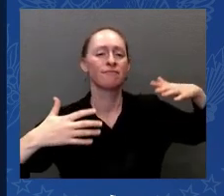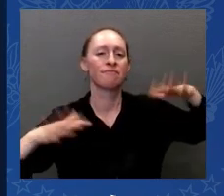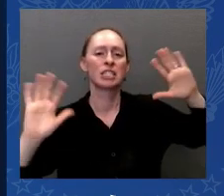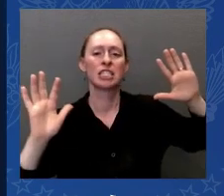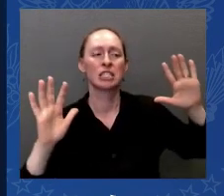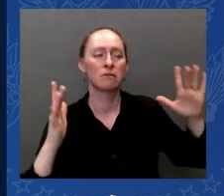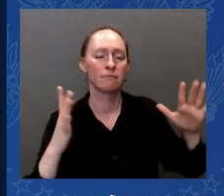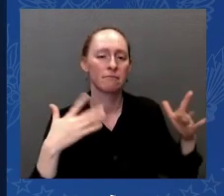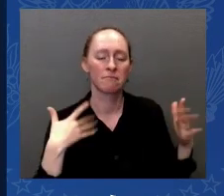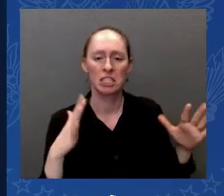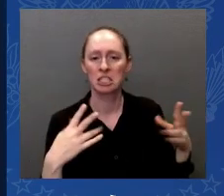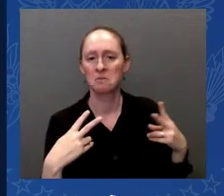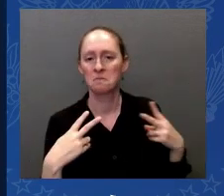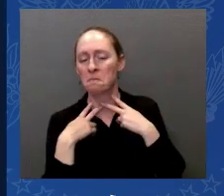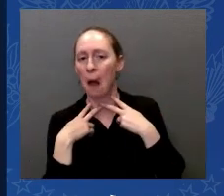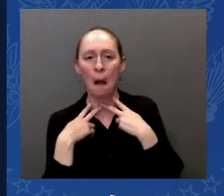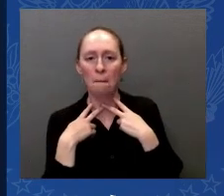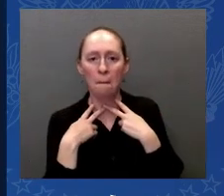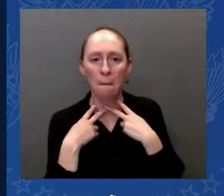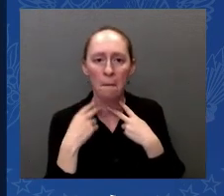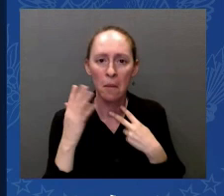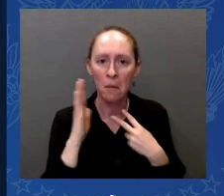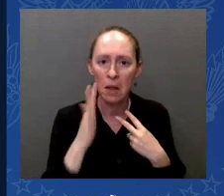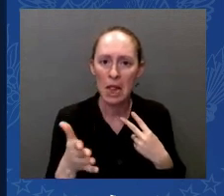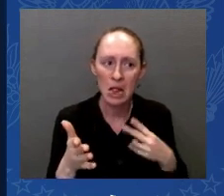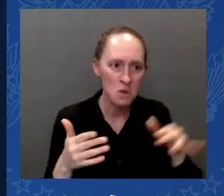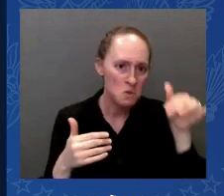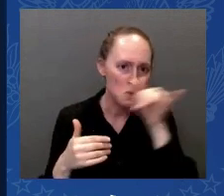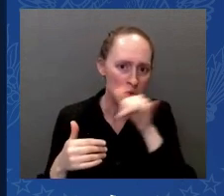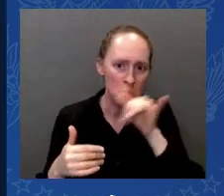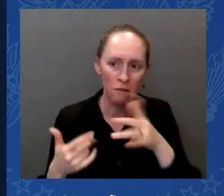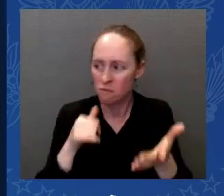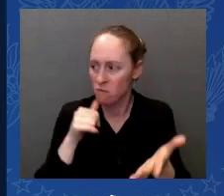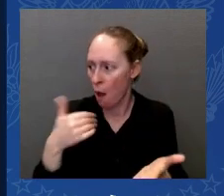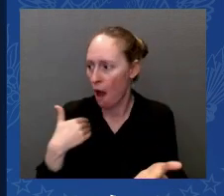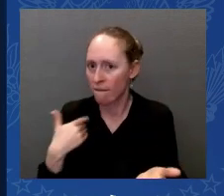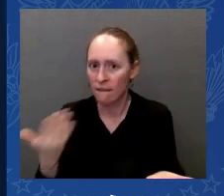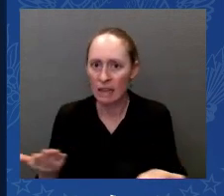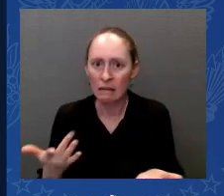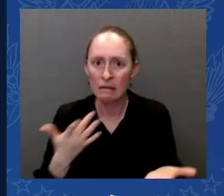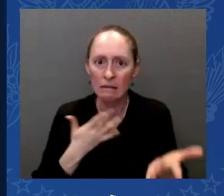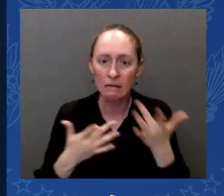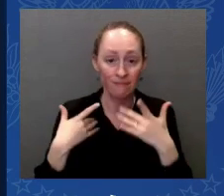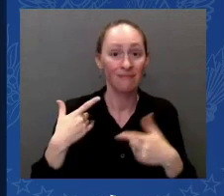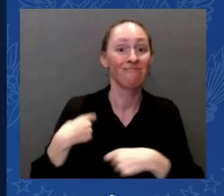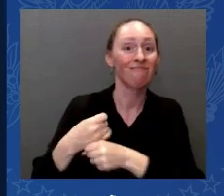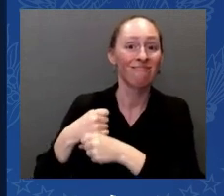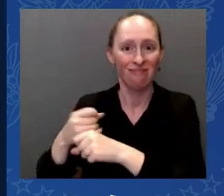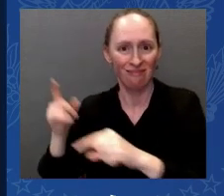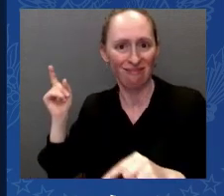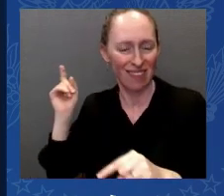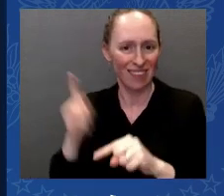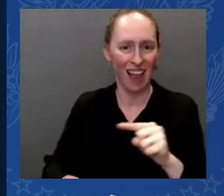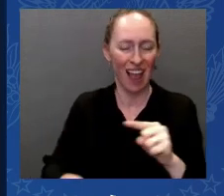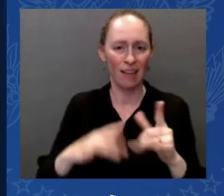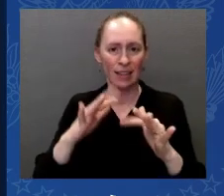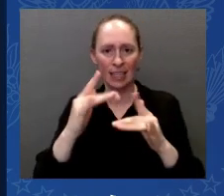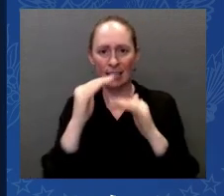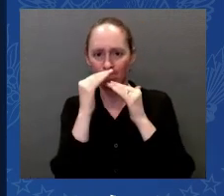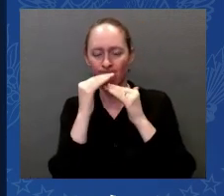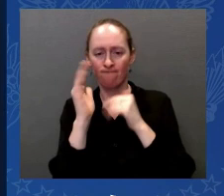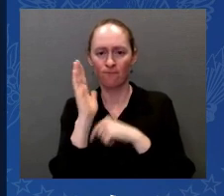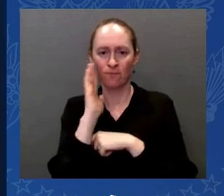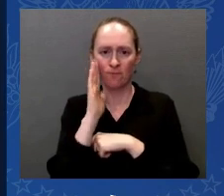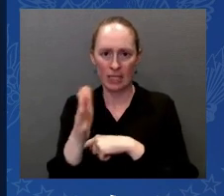of feed and really cannot produce anything that they're trying to make. So it makes the U.S. and the U.S. industry very vulnerable